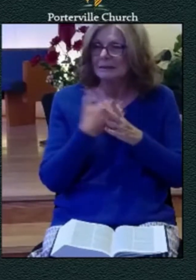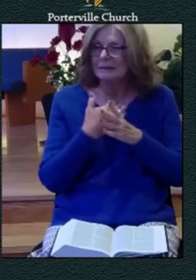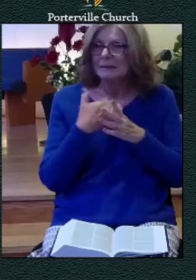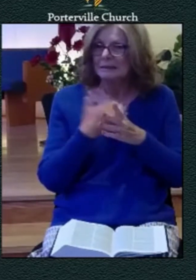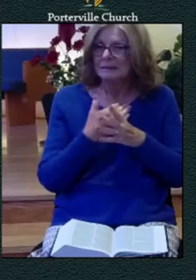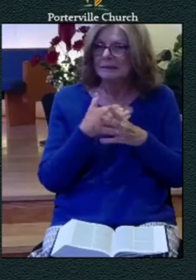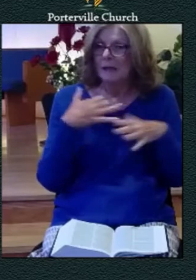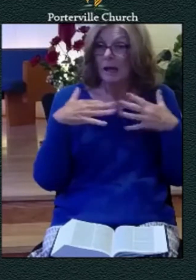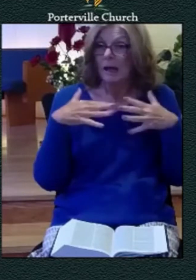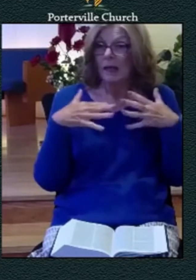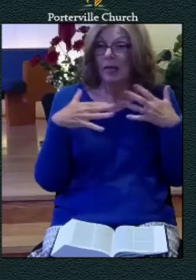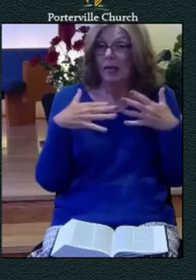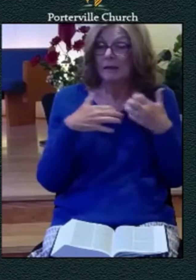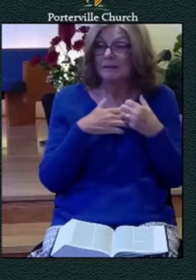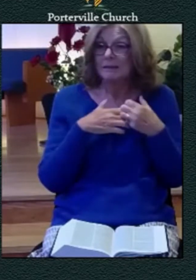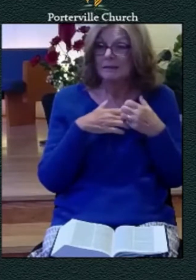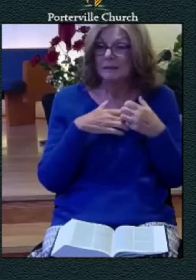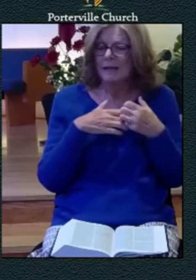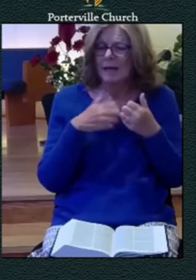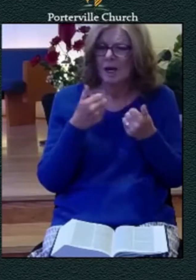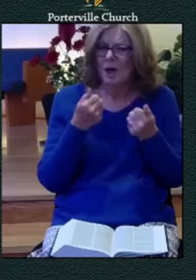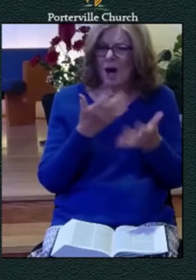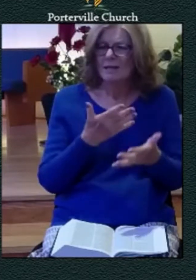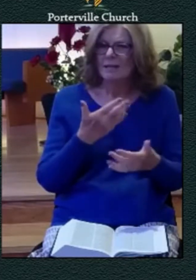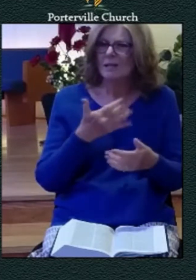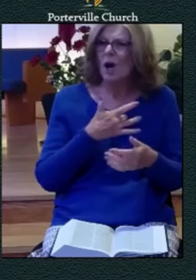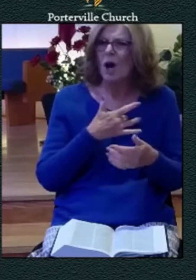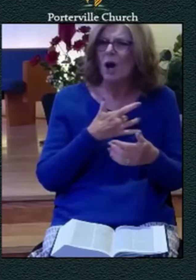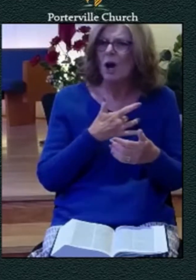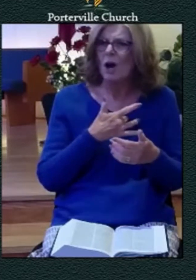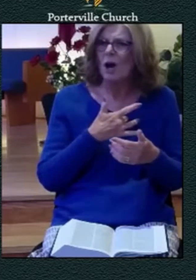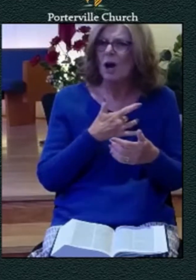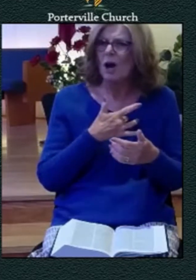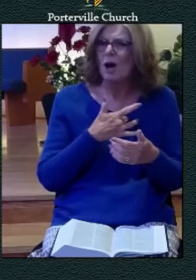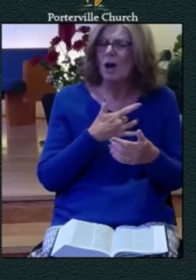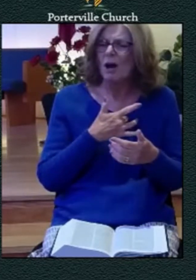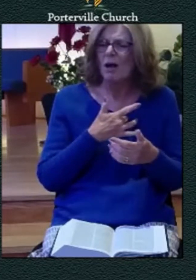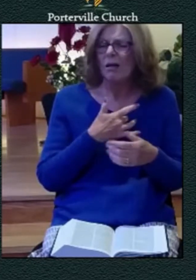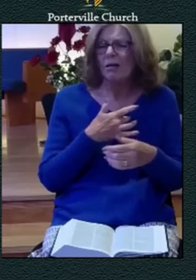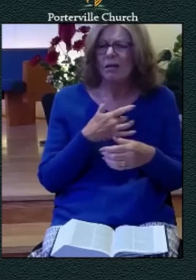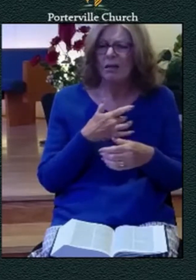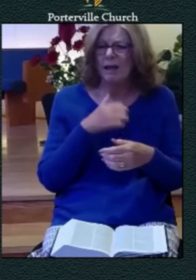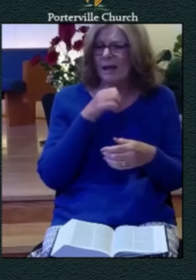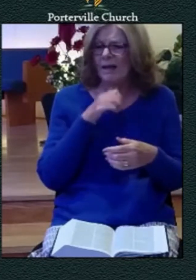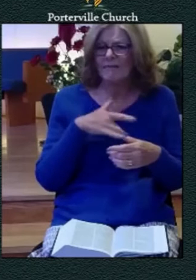that dulls the heart and blinds the eyes